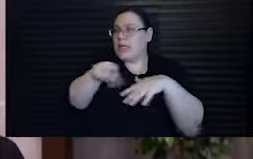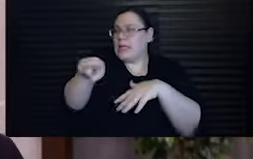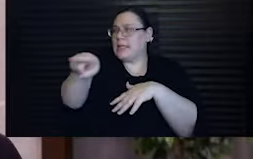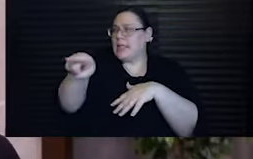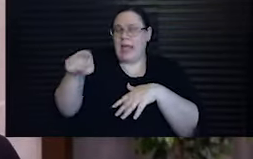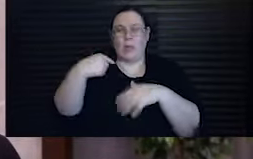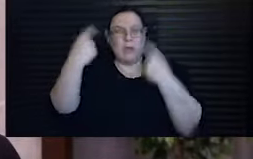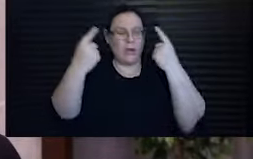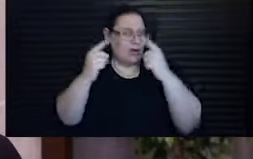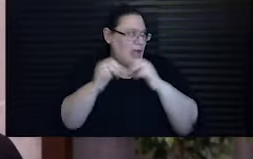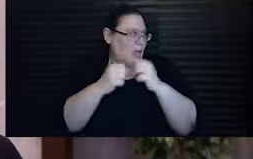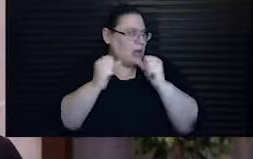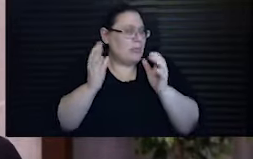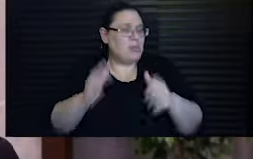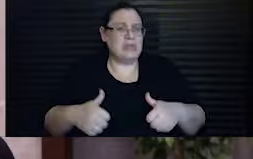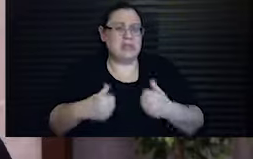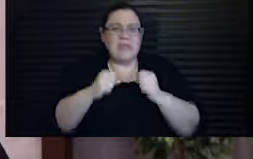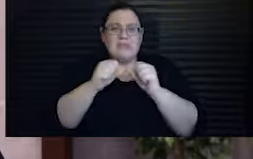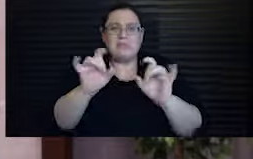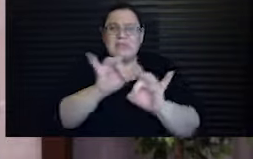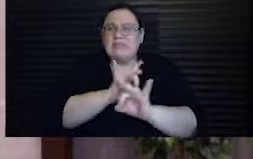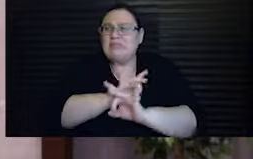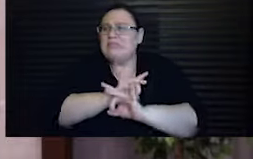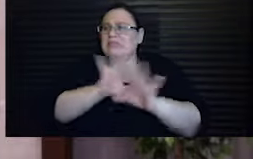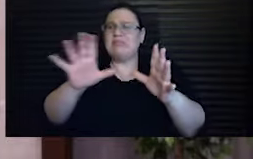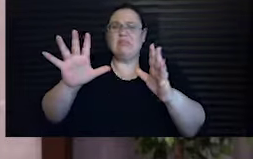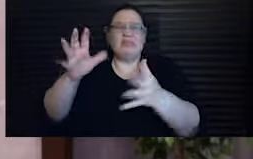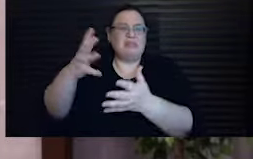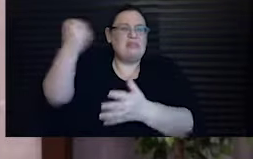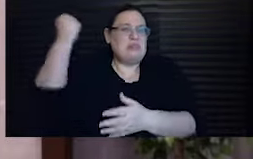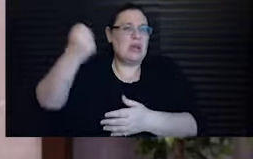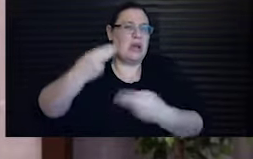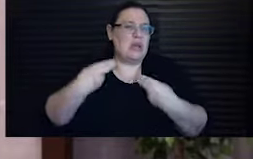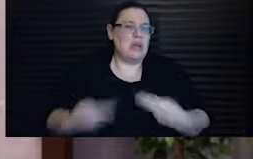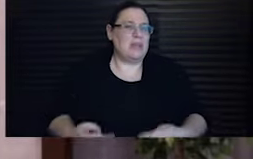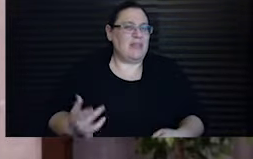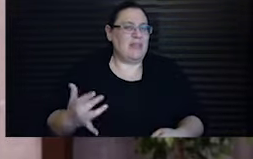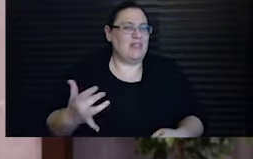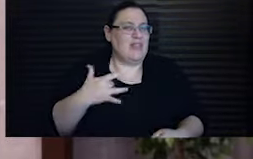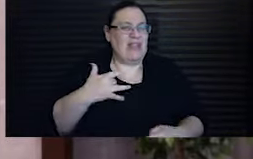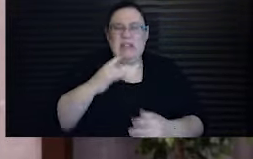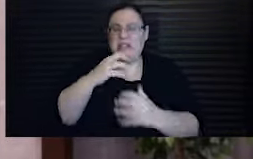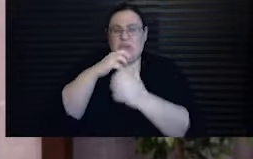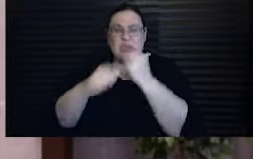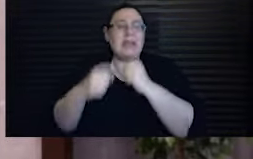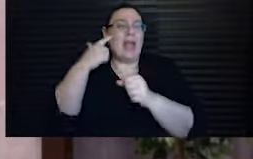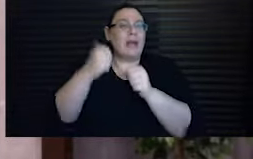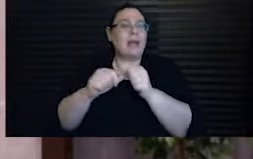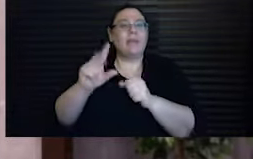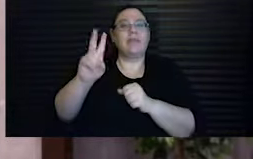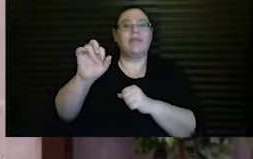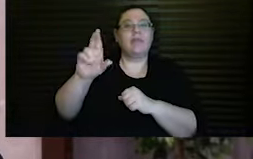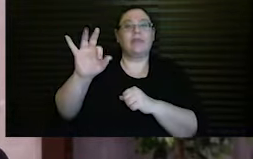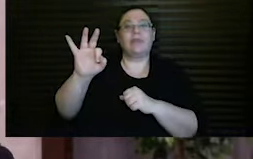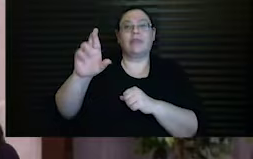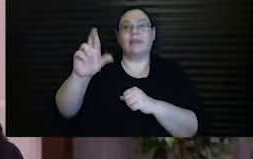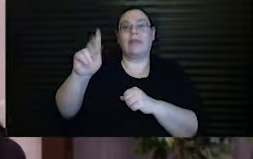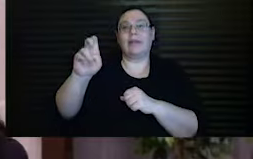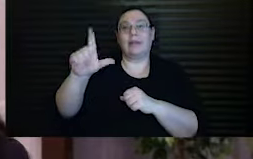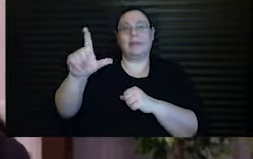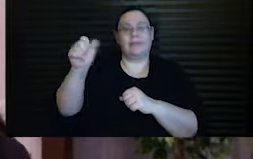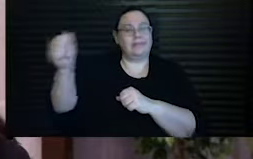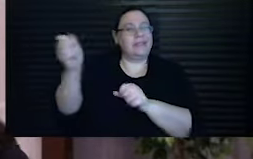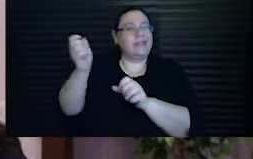possibly survive such dehumanization, such cruelty, I remembered a passage from Viktor Frankl, the psychiatrist